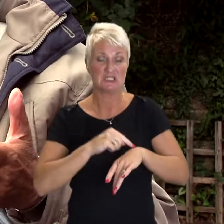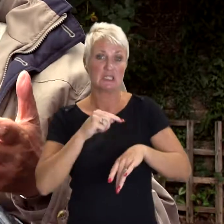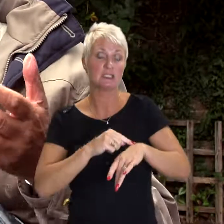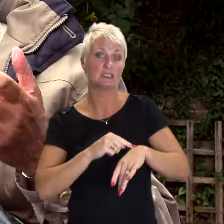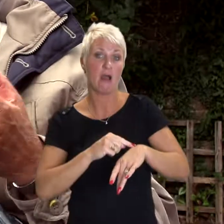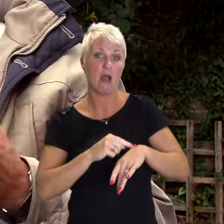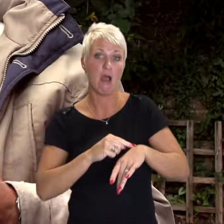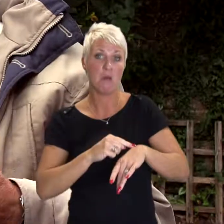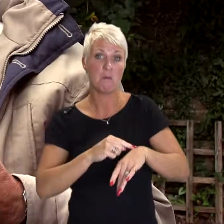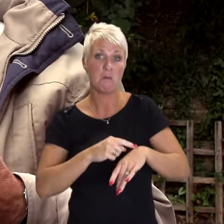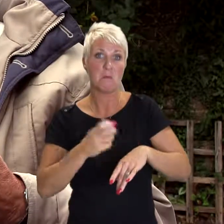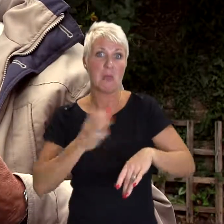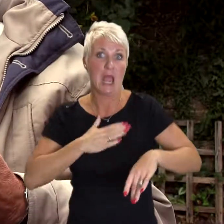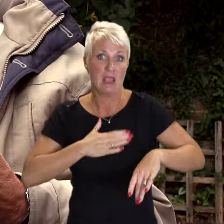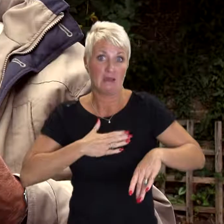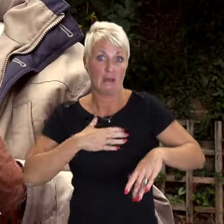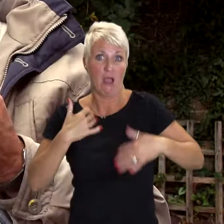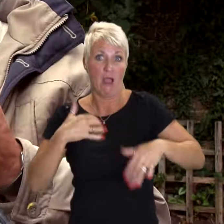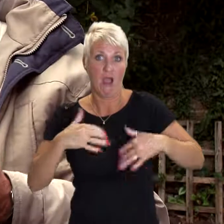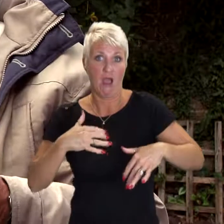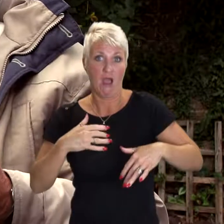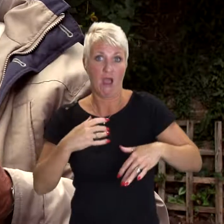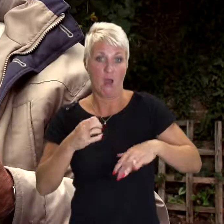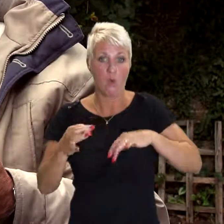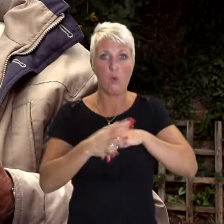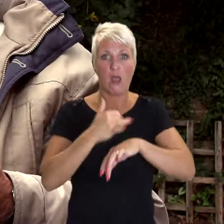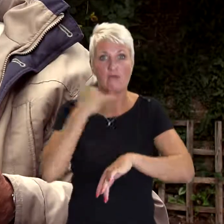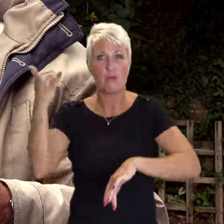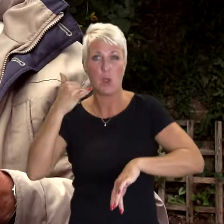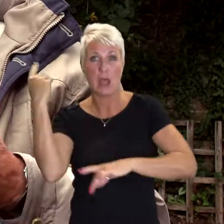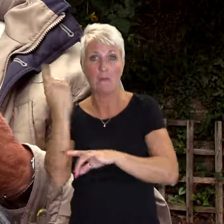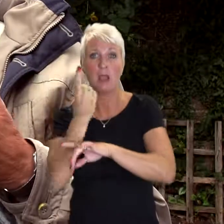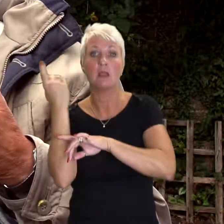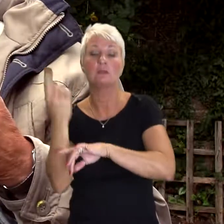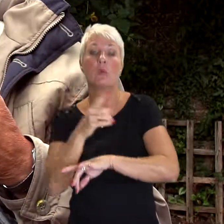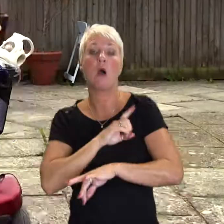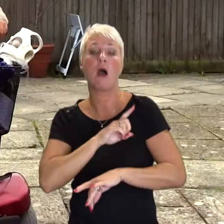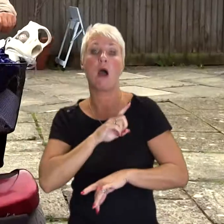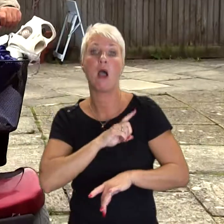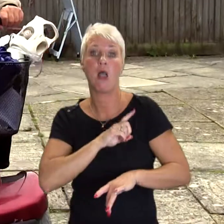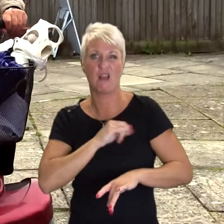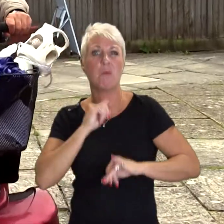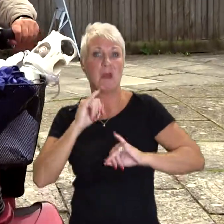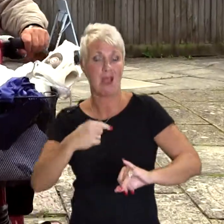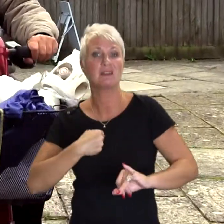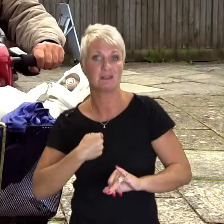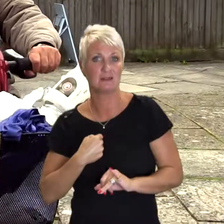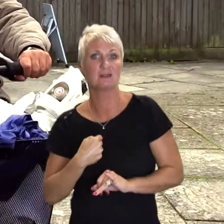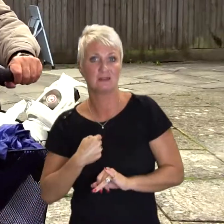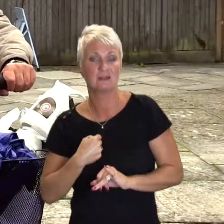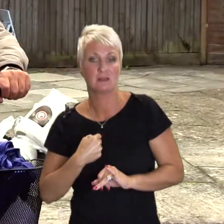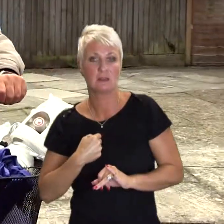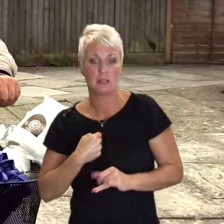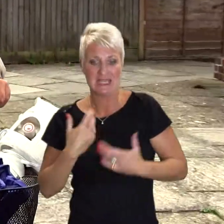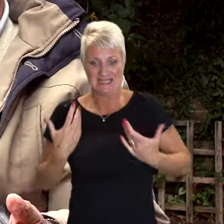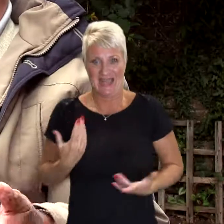where I was having panic attacks and the wife was calling the ambulance because I was so bad. I find it's